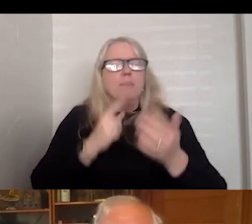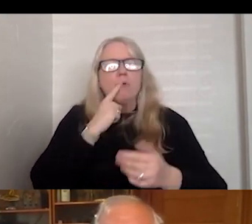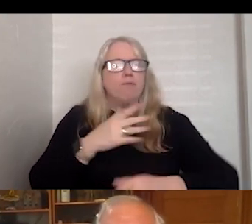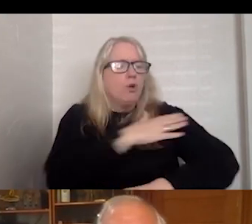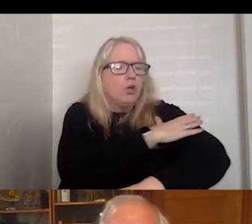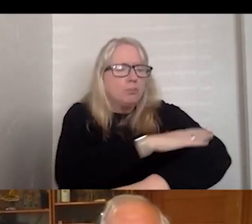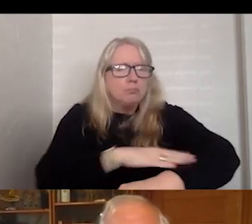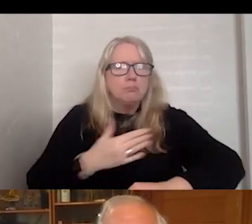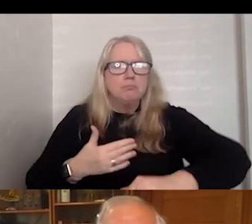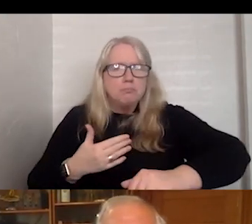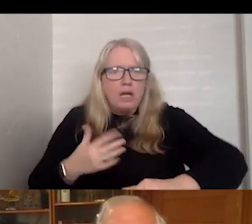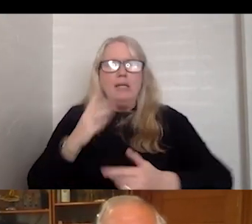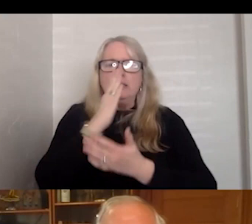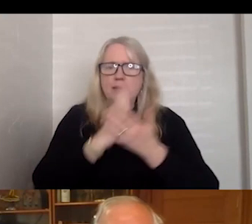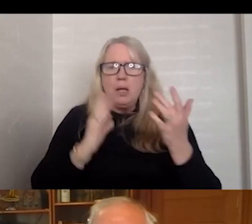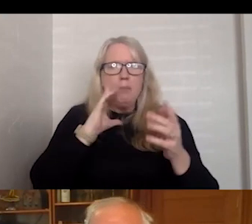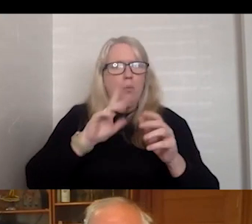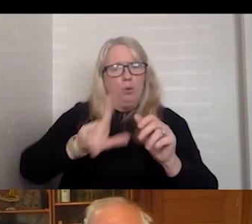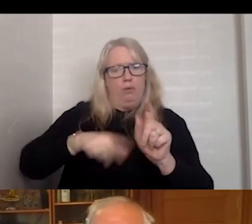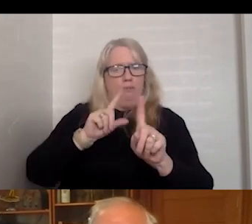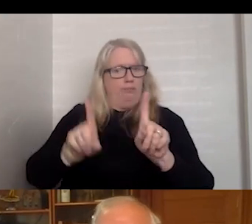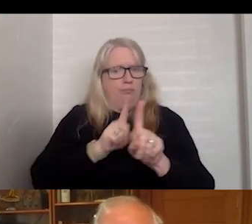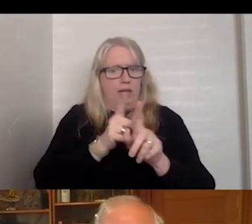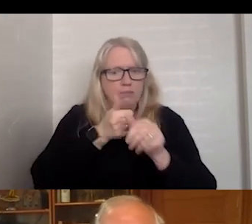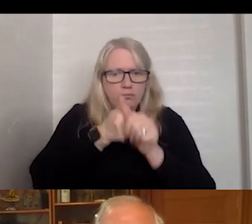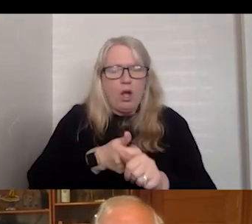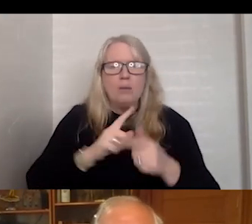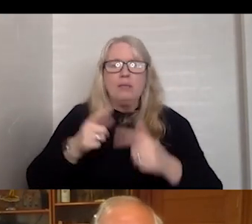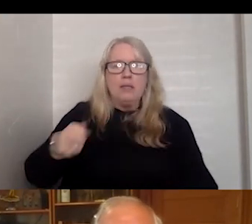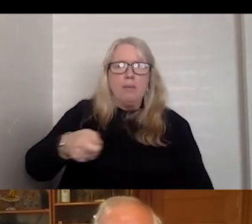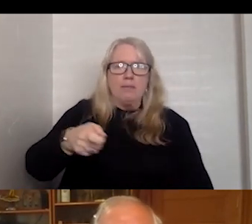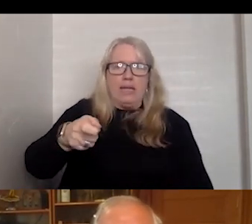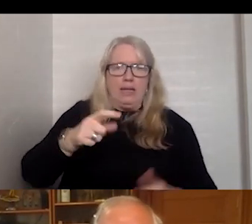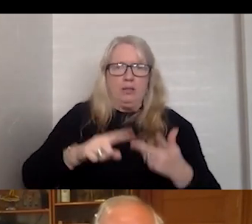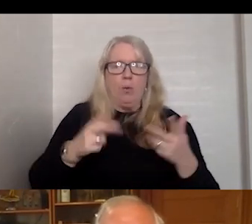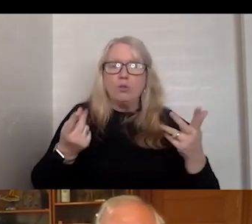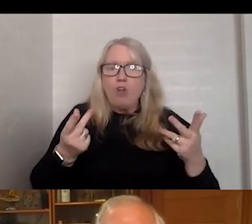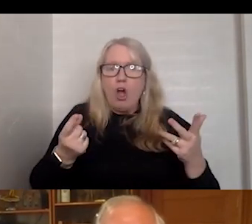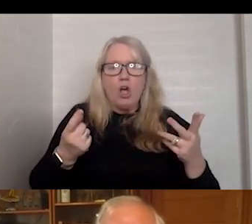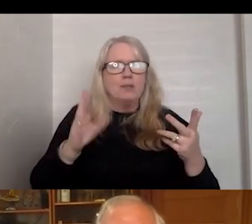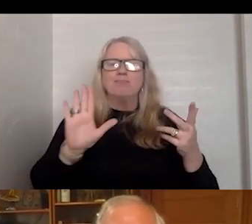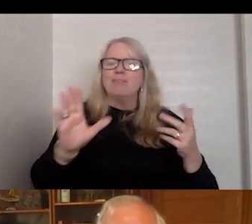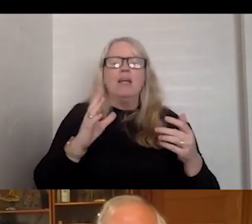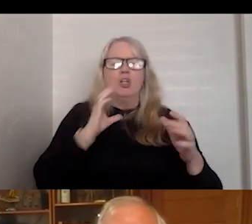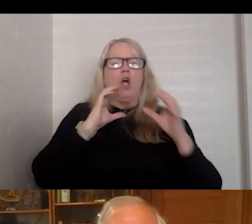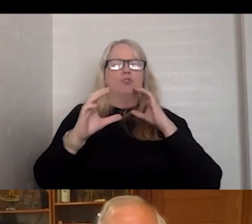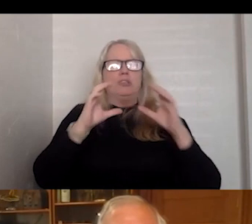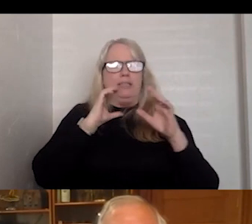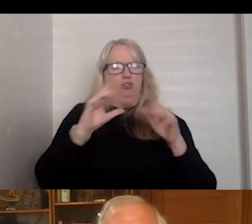offer. Some people will follow behind you. Some people have a cane or a dog. It's all about that conversation.